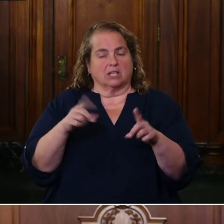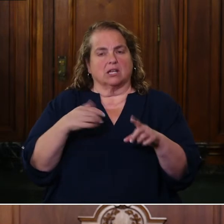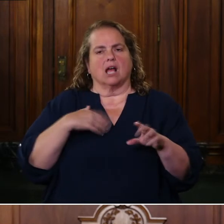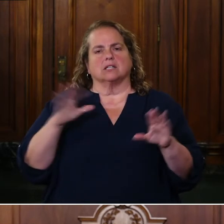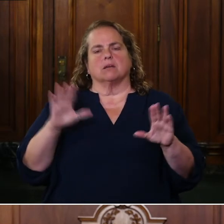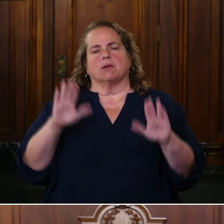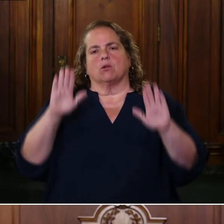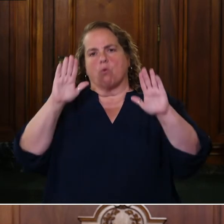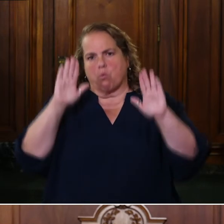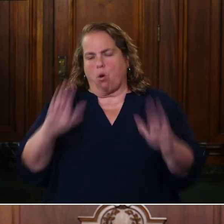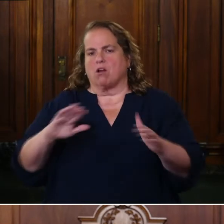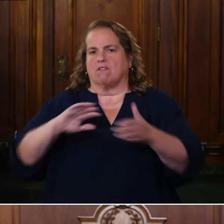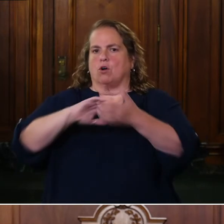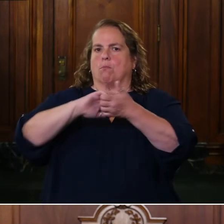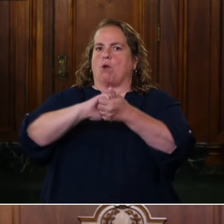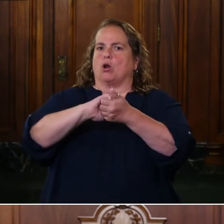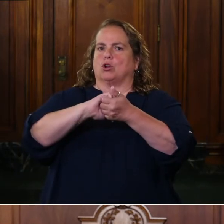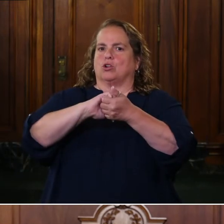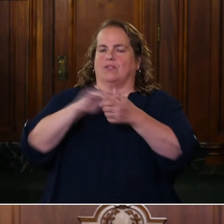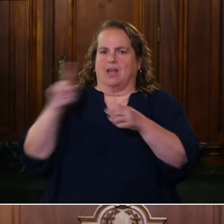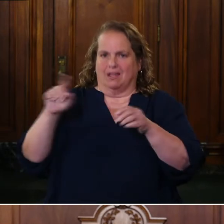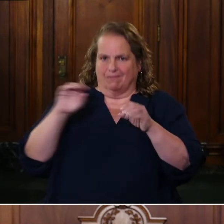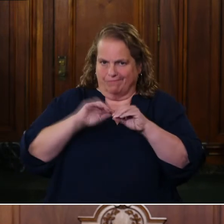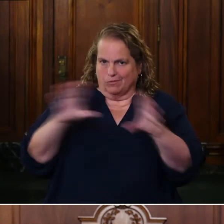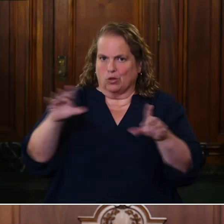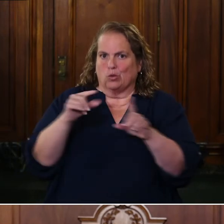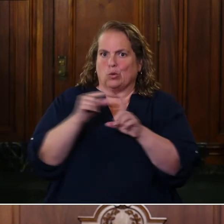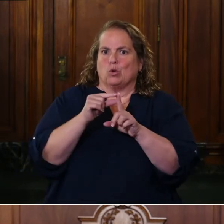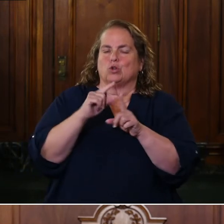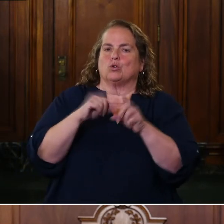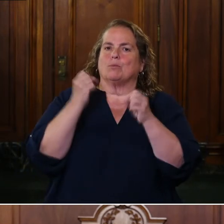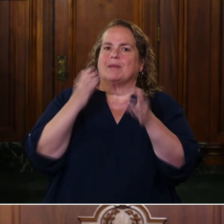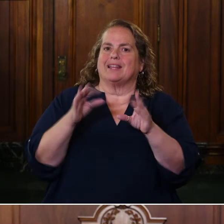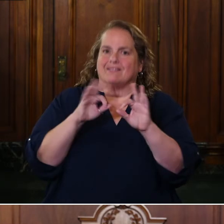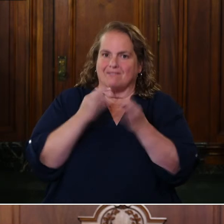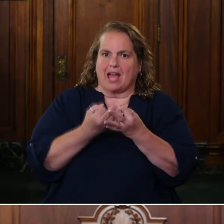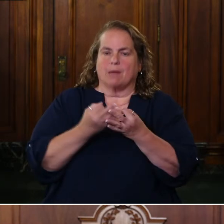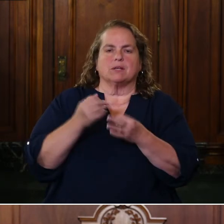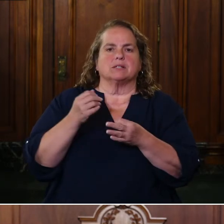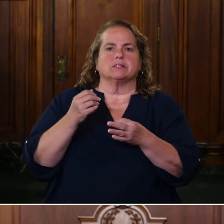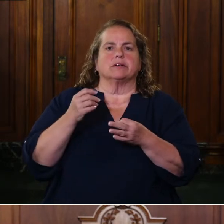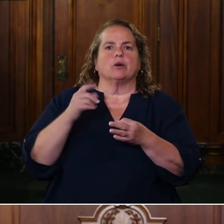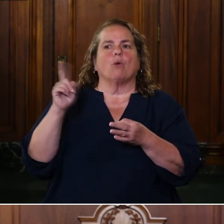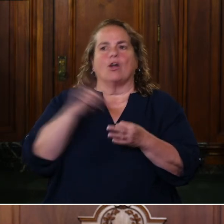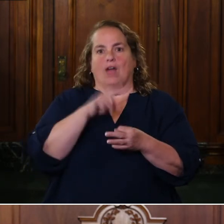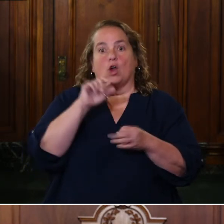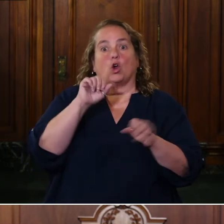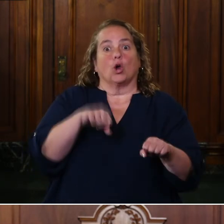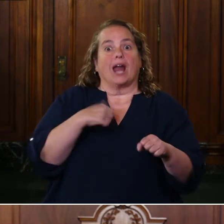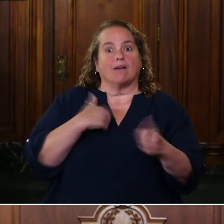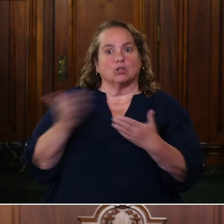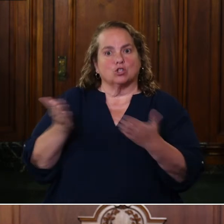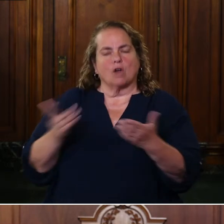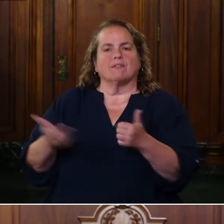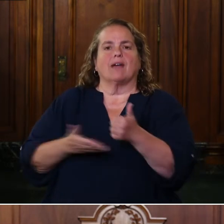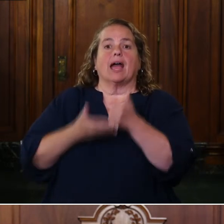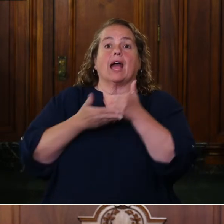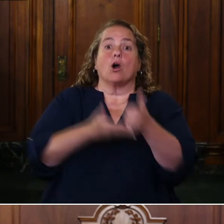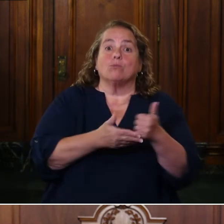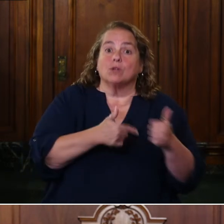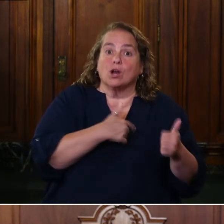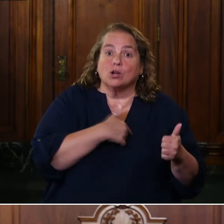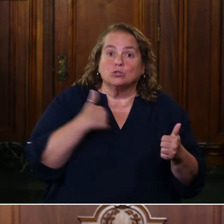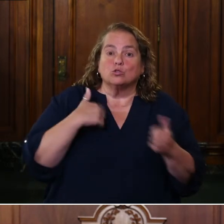fantastic partner. They've put the word out to a lot of the families that they would have otherwise served. They've helped us with